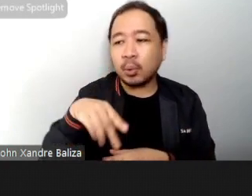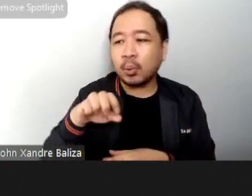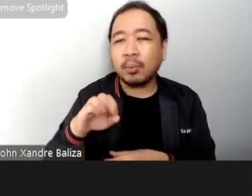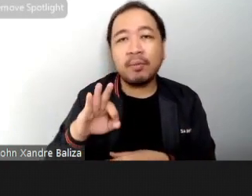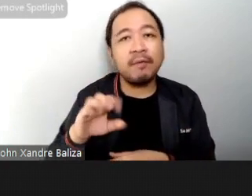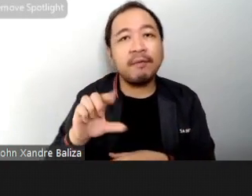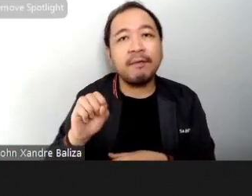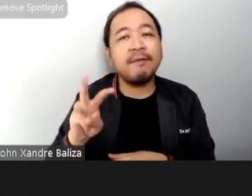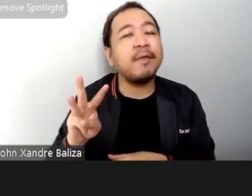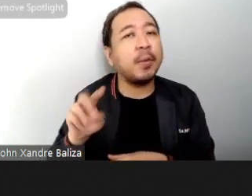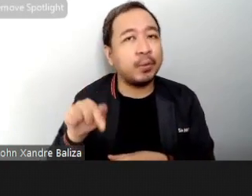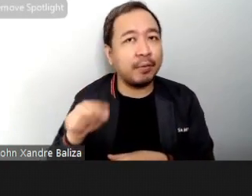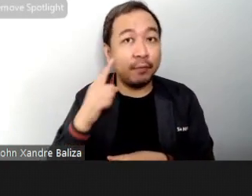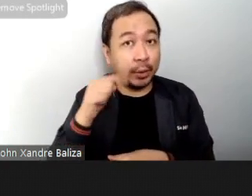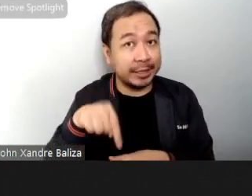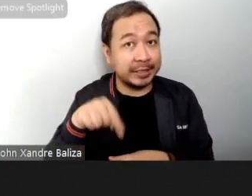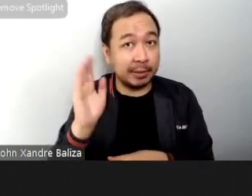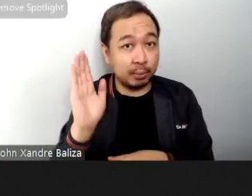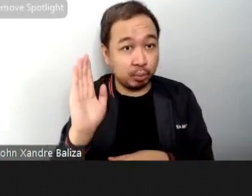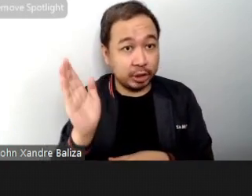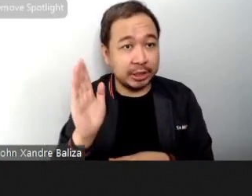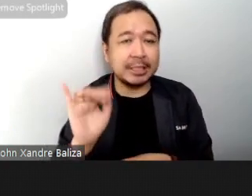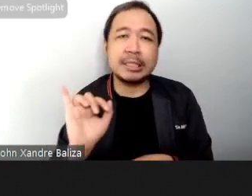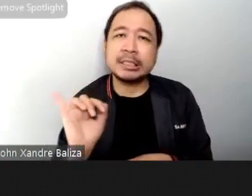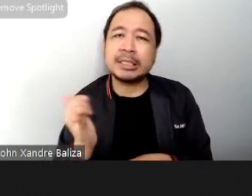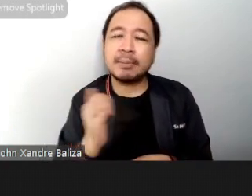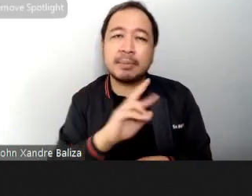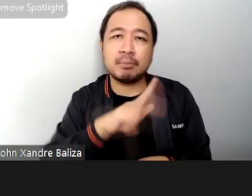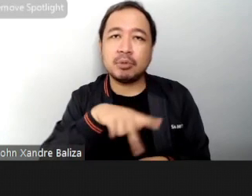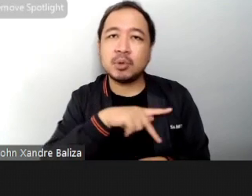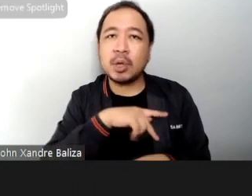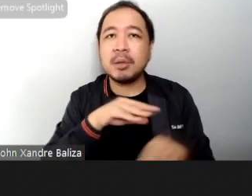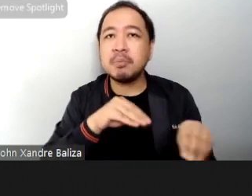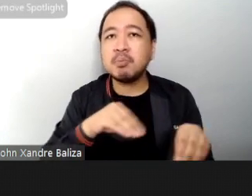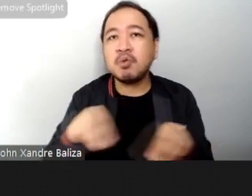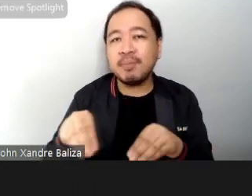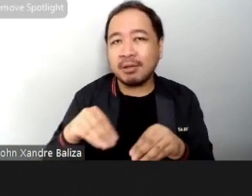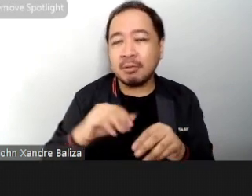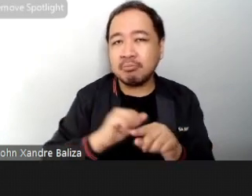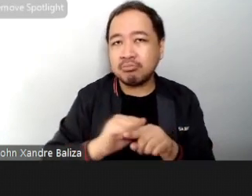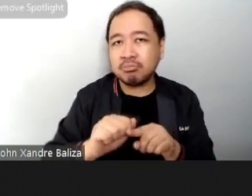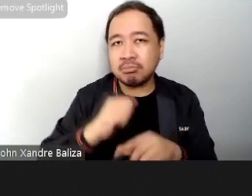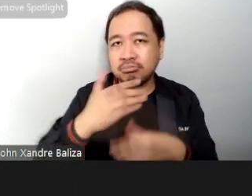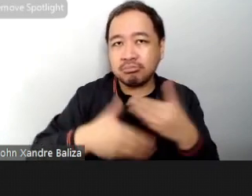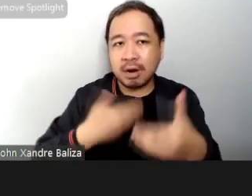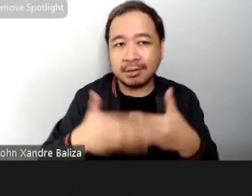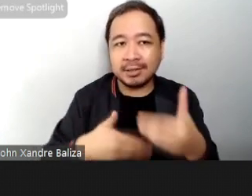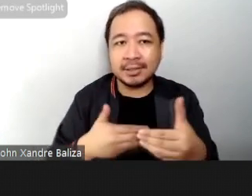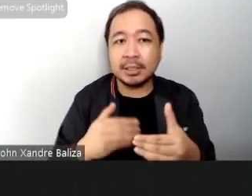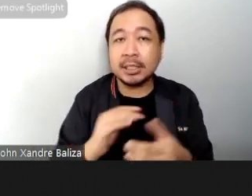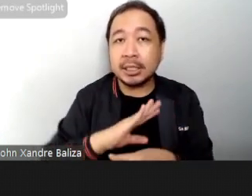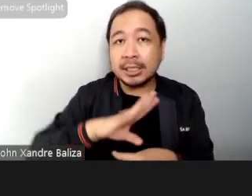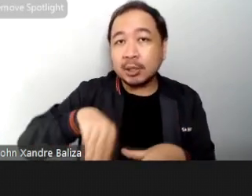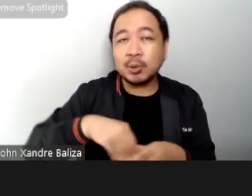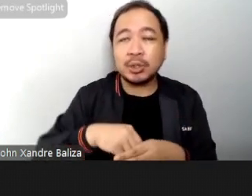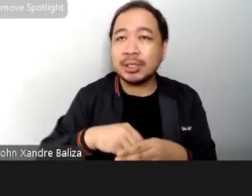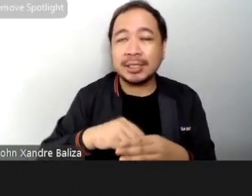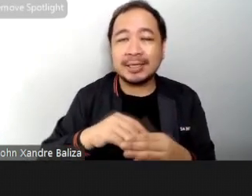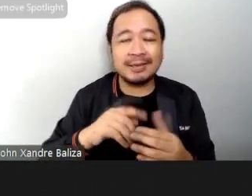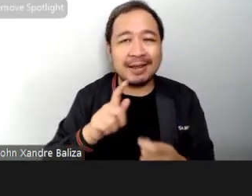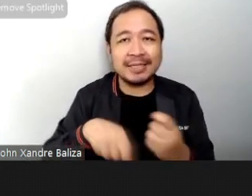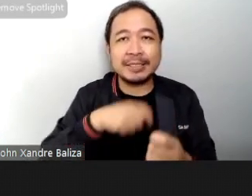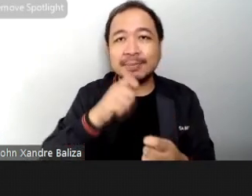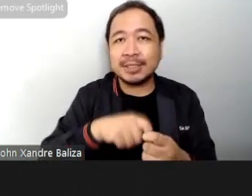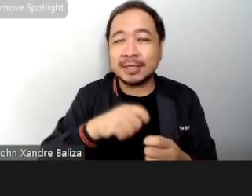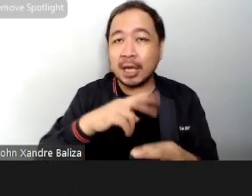this presentation as a personal movement practice incorporating specific rope patterns to promote physical and